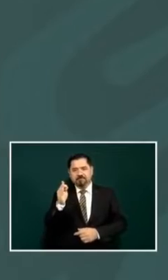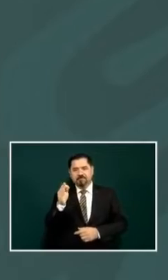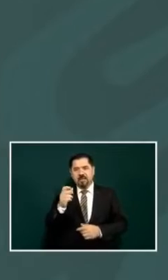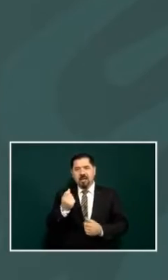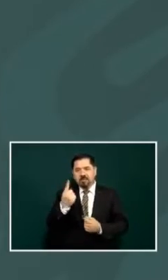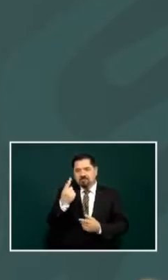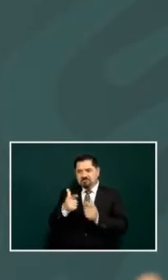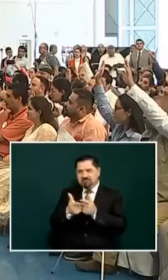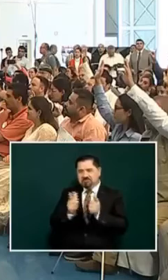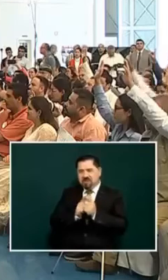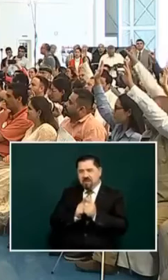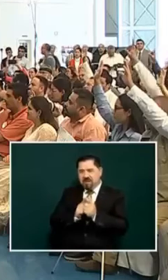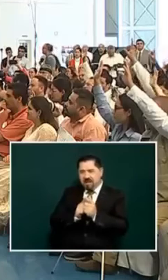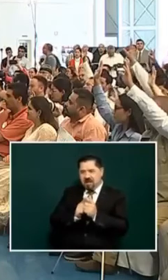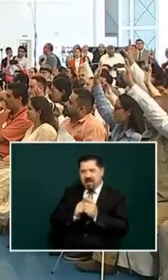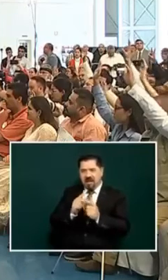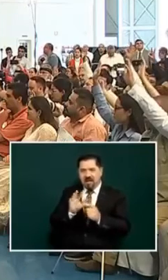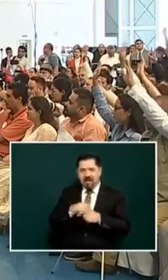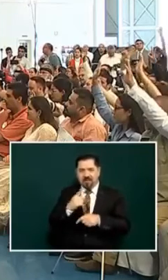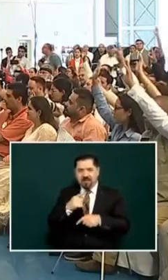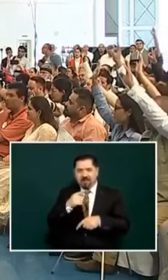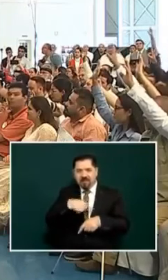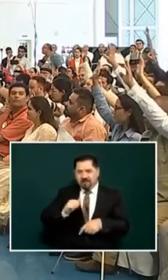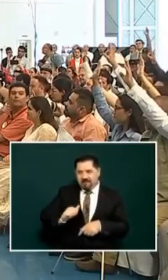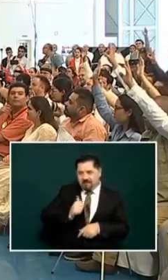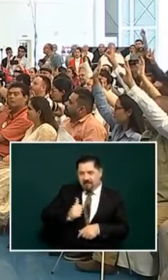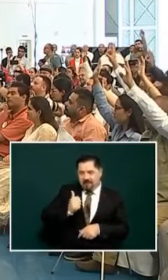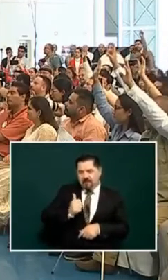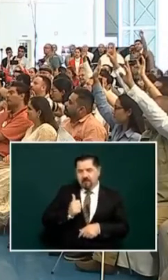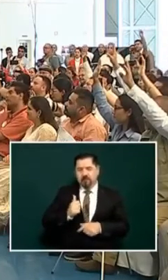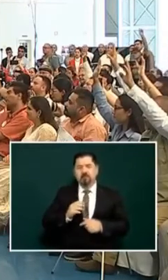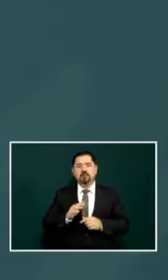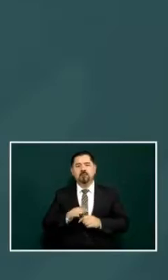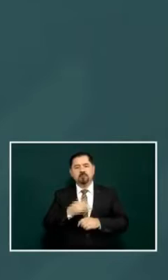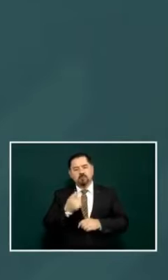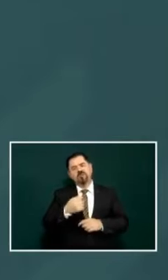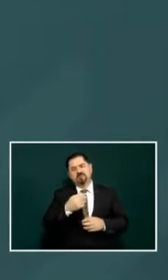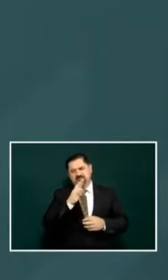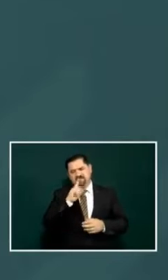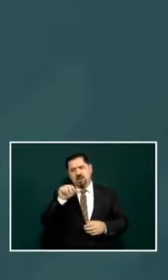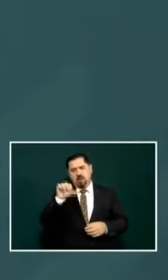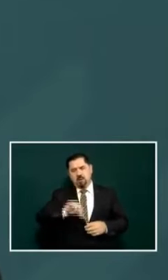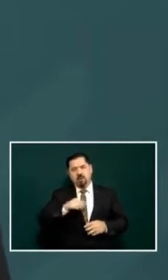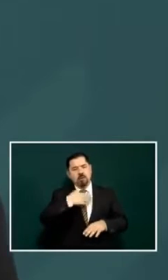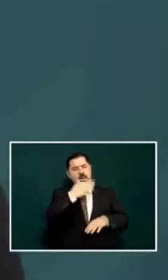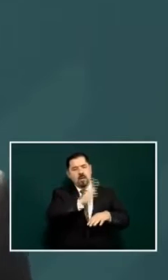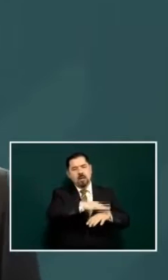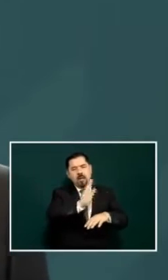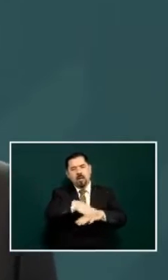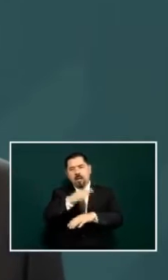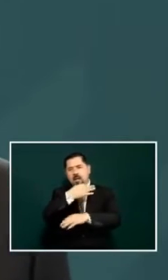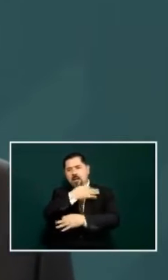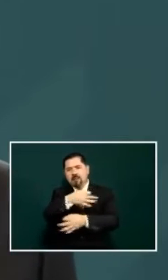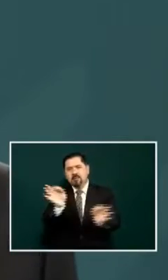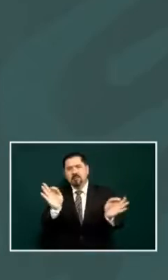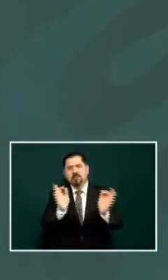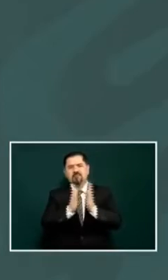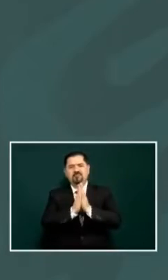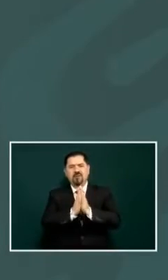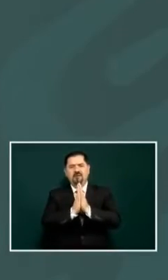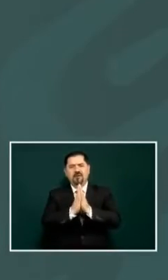they they have these actions actions to stop the